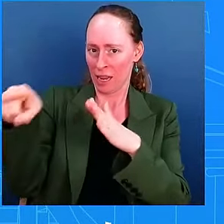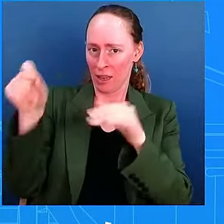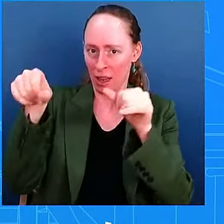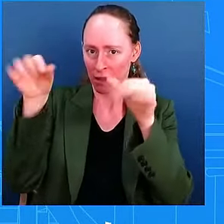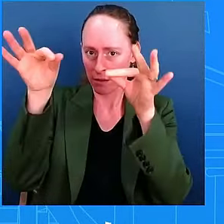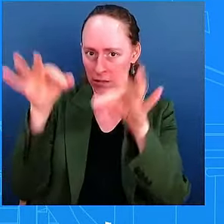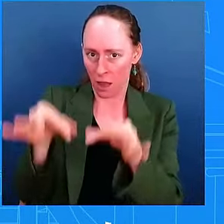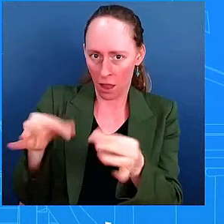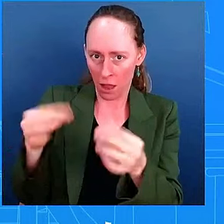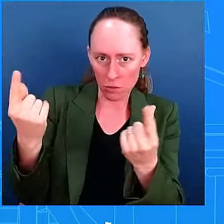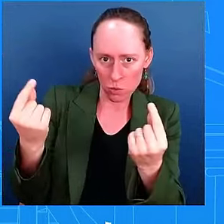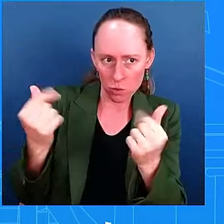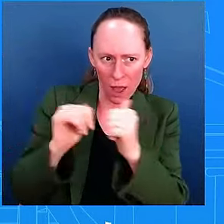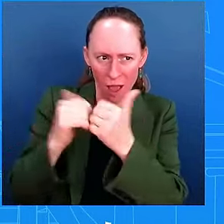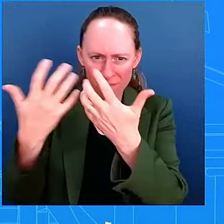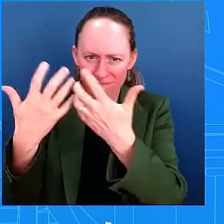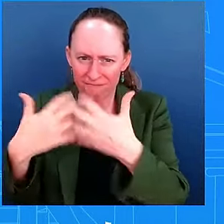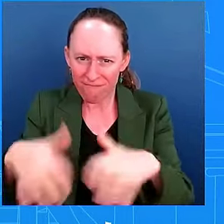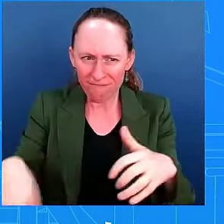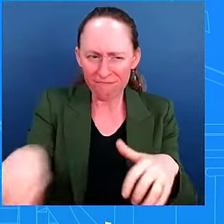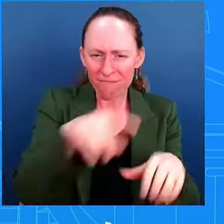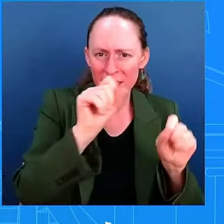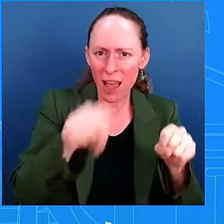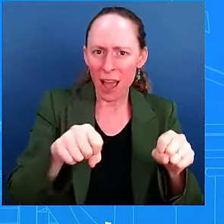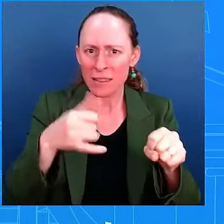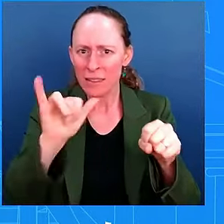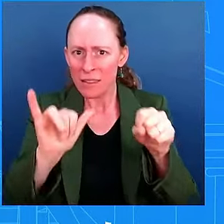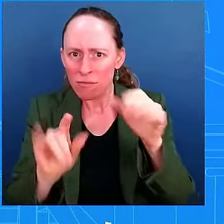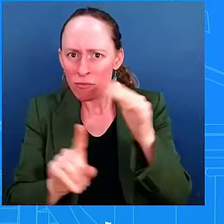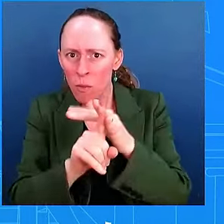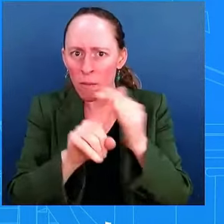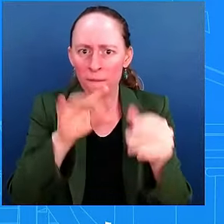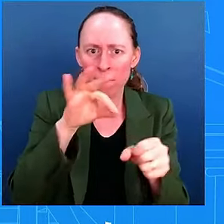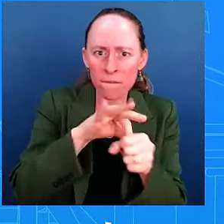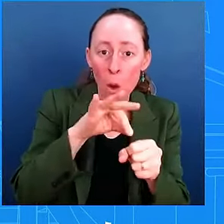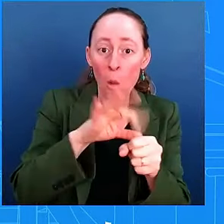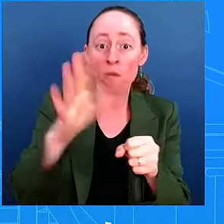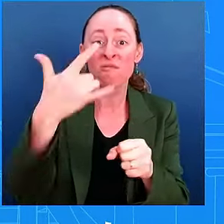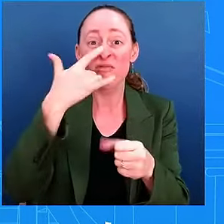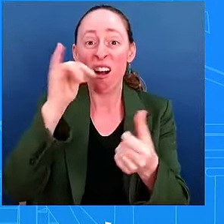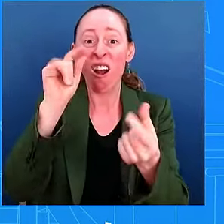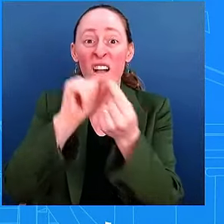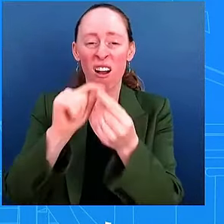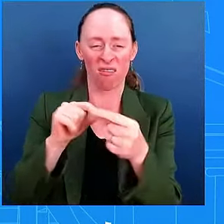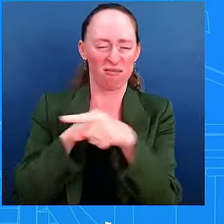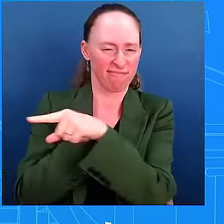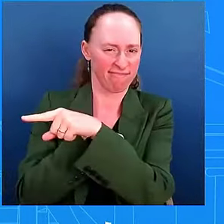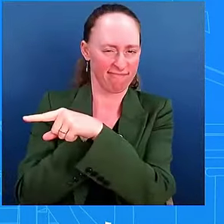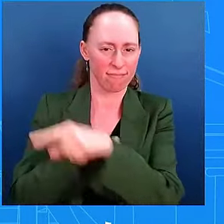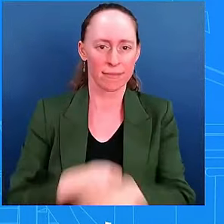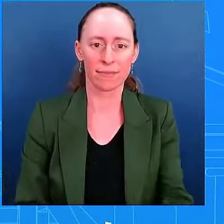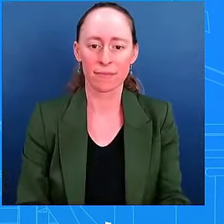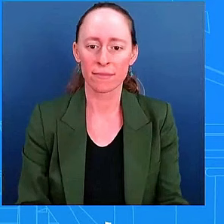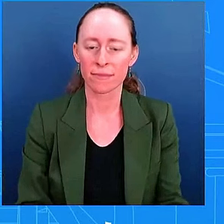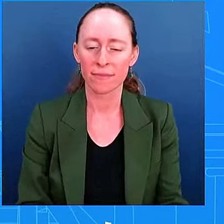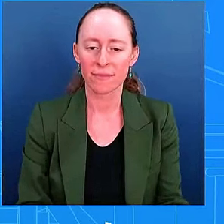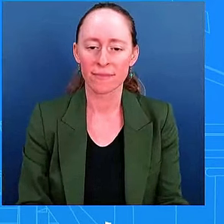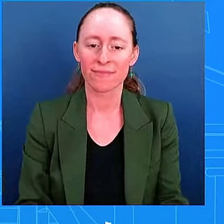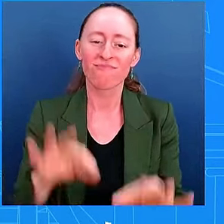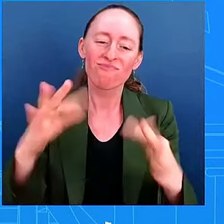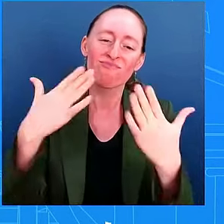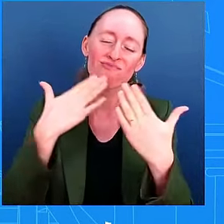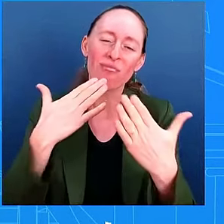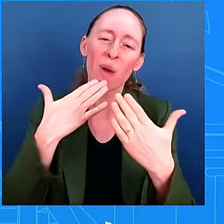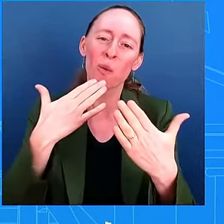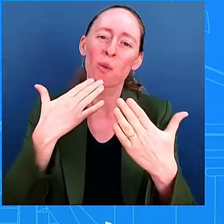we'll continue to work with them if they have any specific requirements. Thank you so much, Administrator. Safe travels. know you've been in Carolina